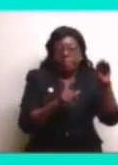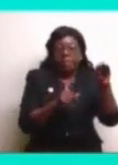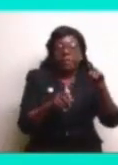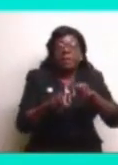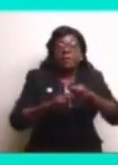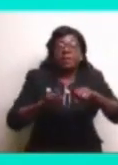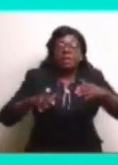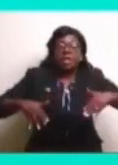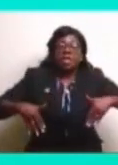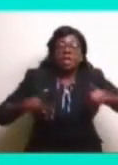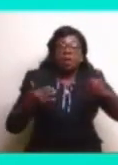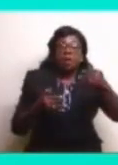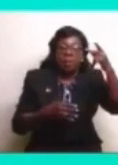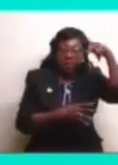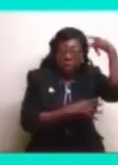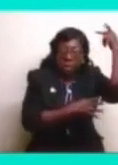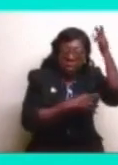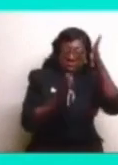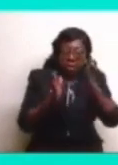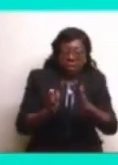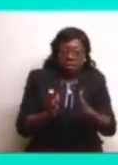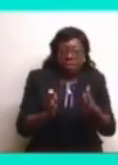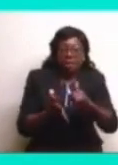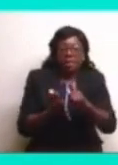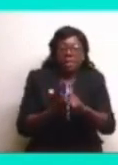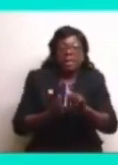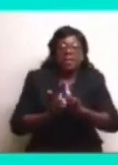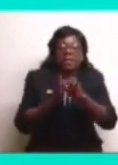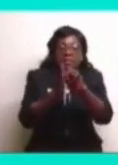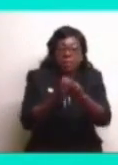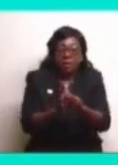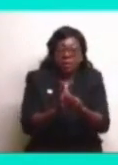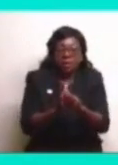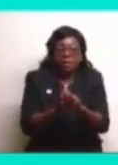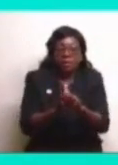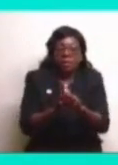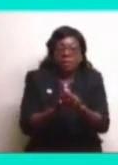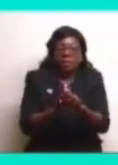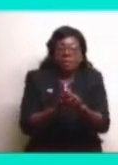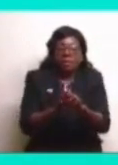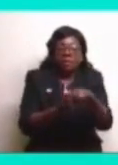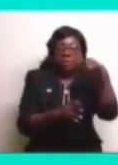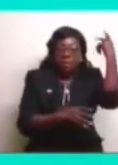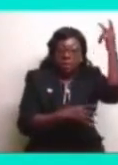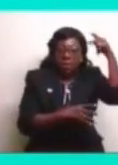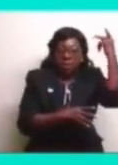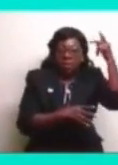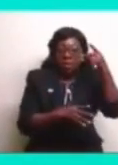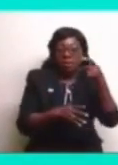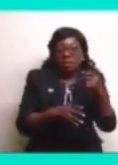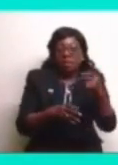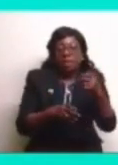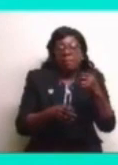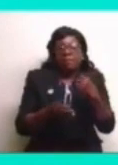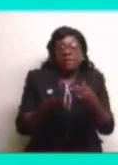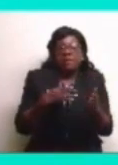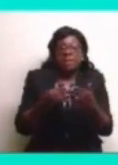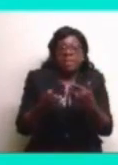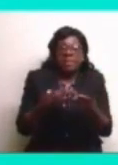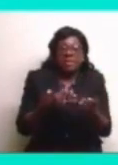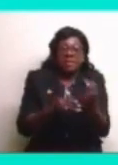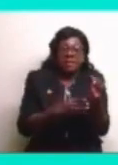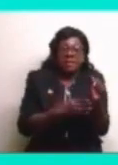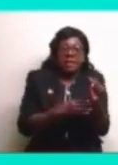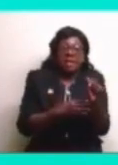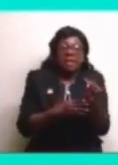to younger politicians that expression, this expression, politics is a fortuitous business. And the